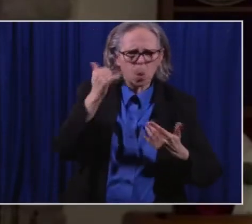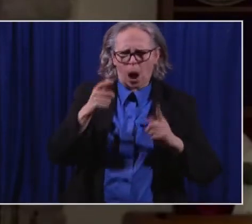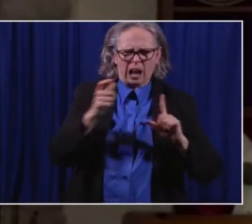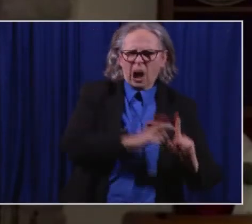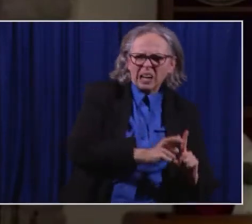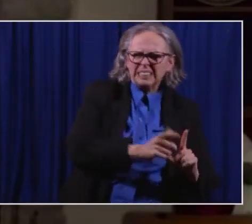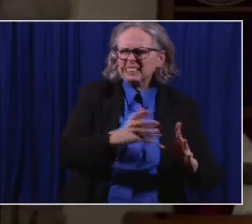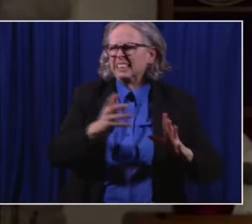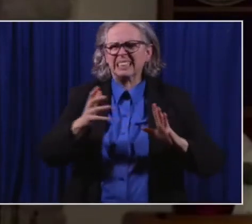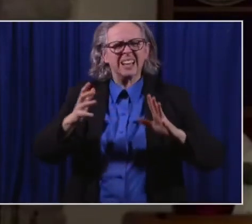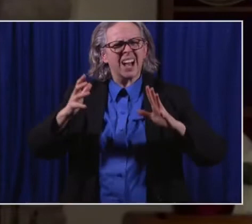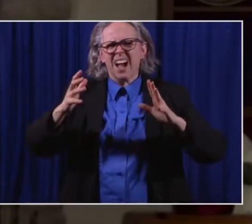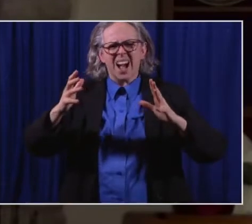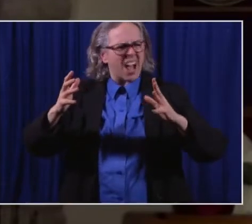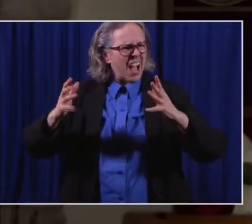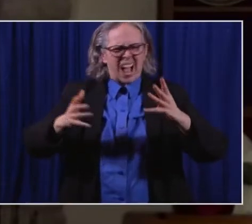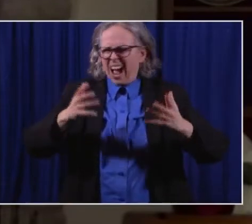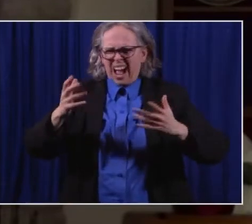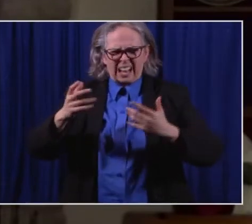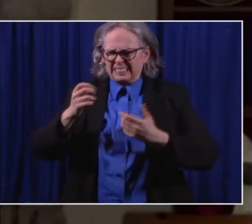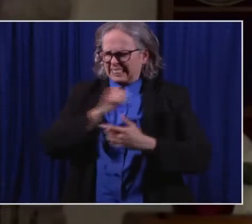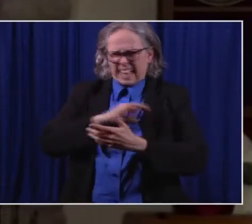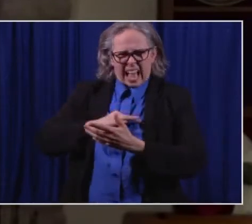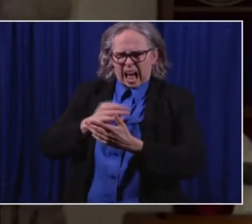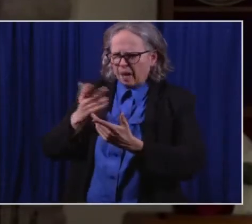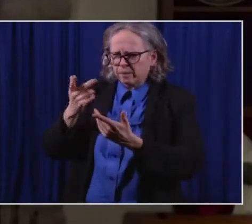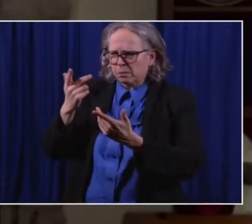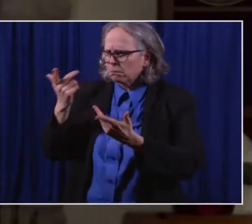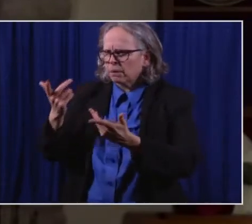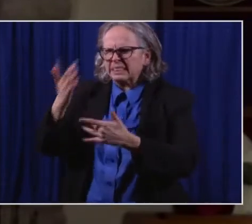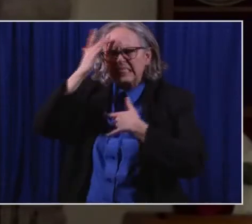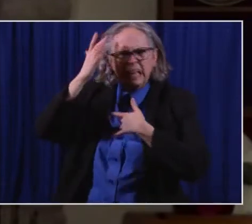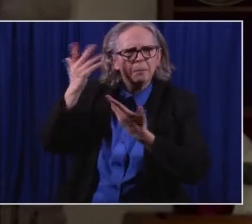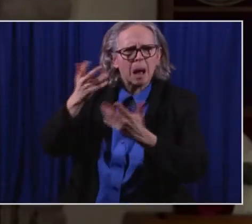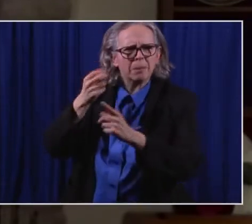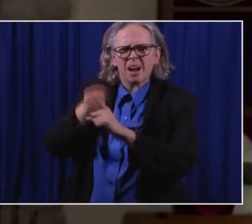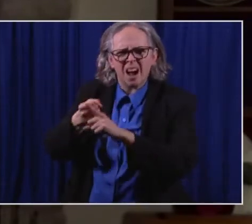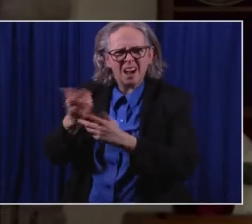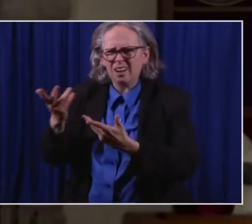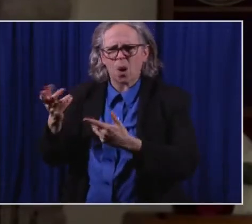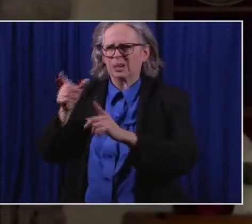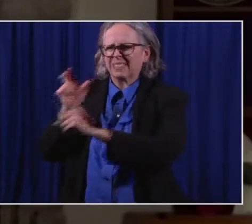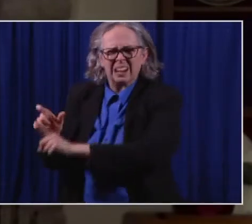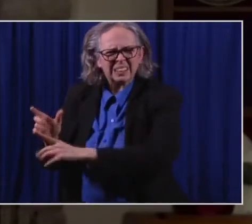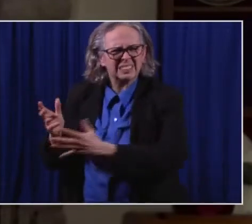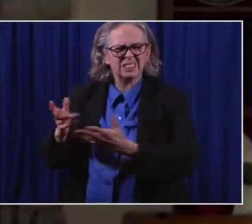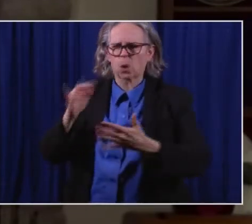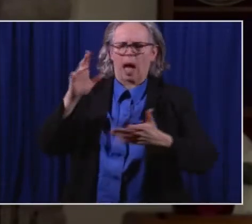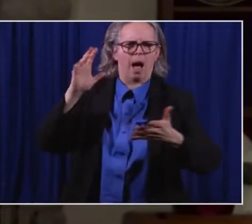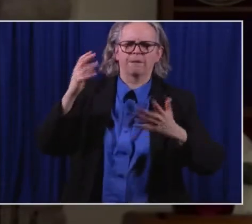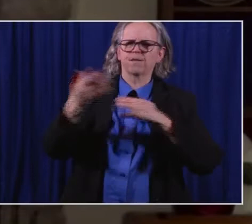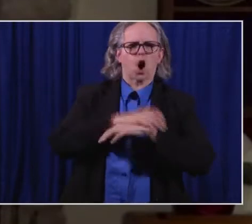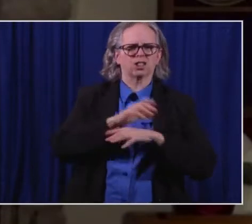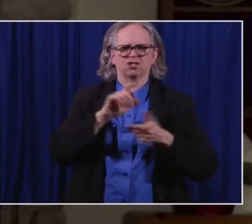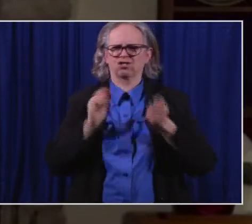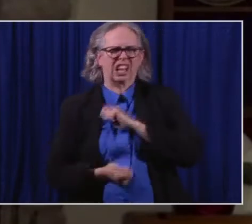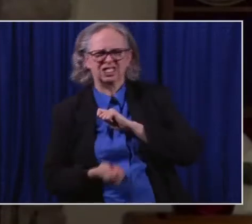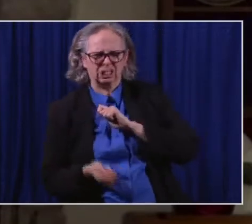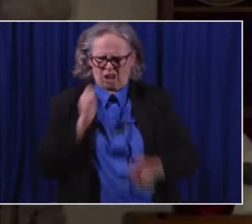uh, uh, personnel, and they've had some of them, they have had to pull back. That is very understandable. We are in a very difficult,